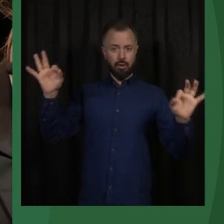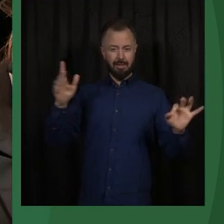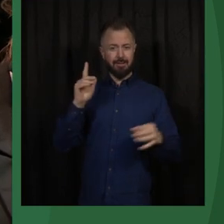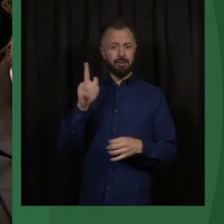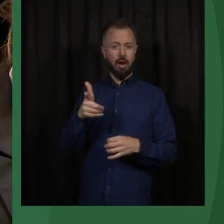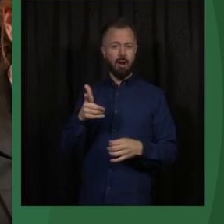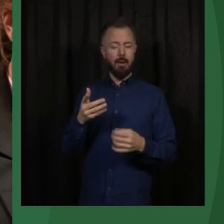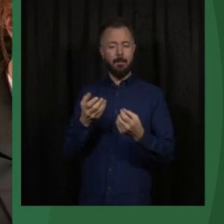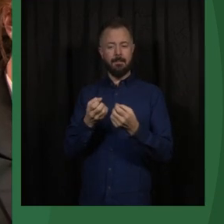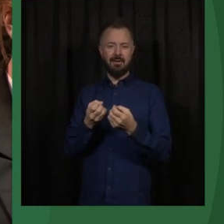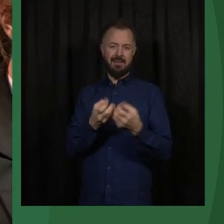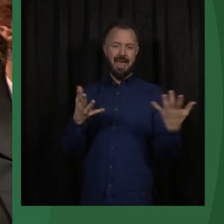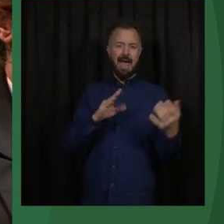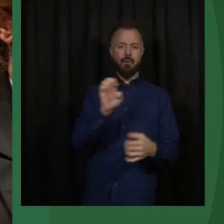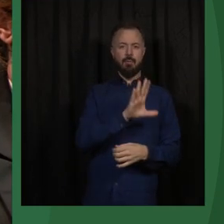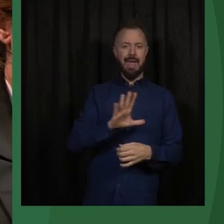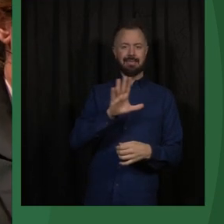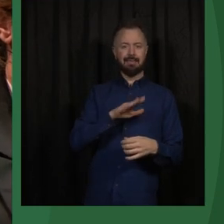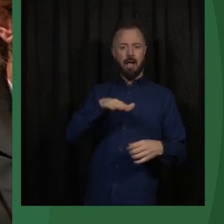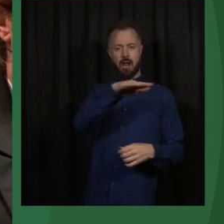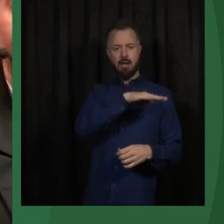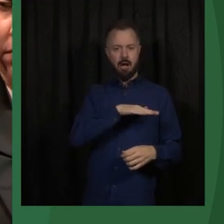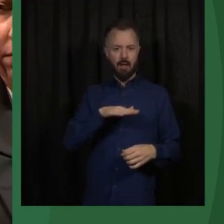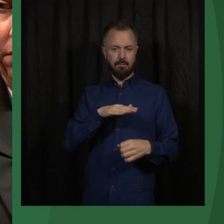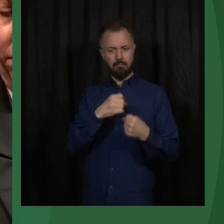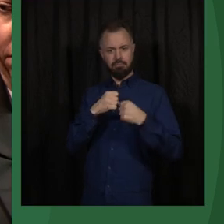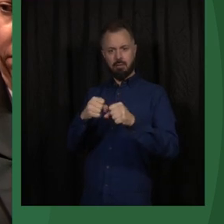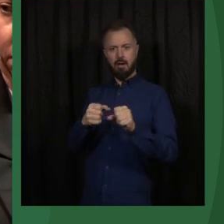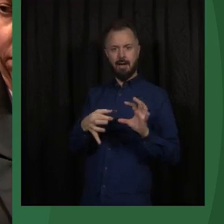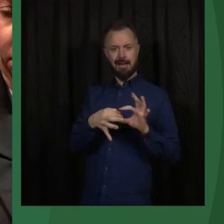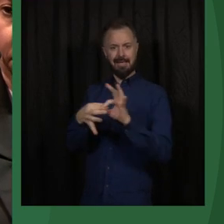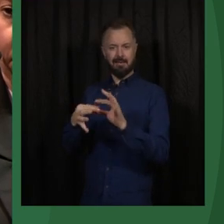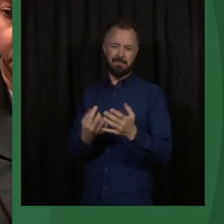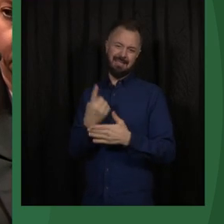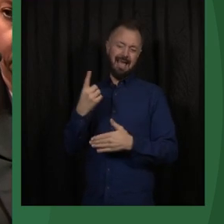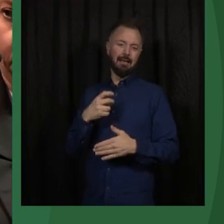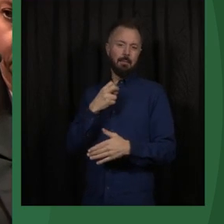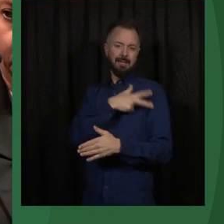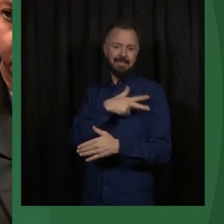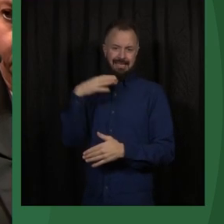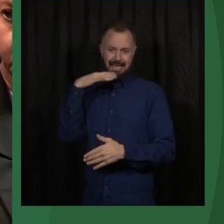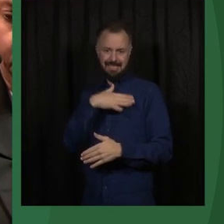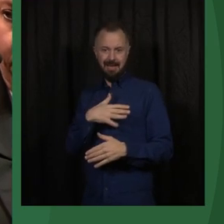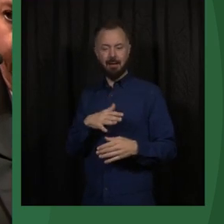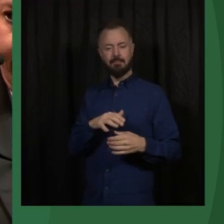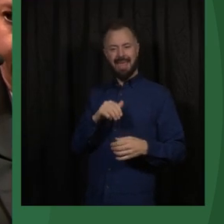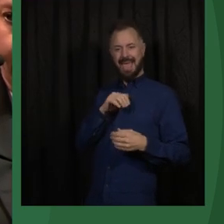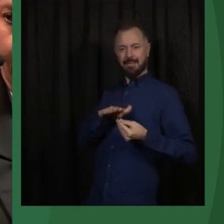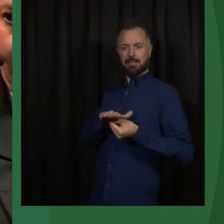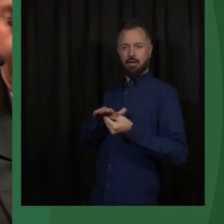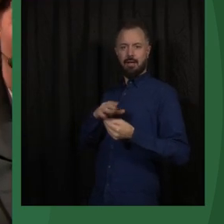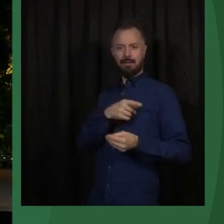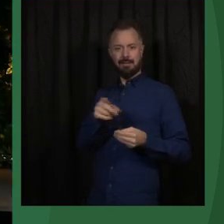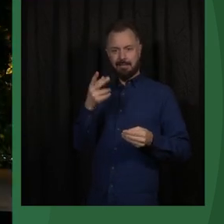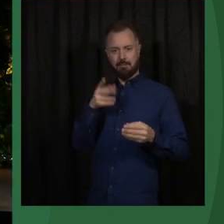European countries started, you know, linking especially the Israel-Palestine conflict to their own aid. They started cutting off